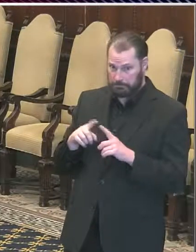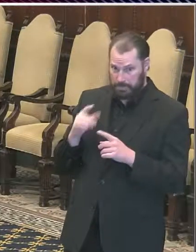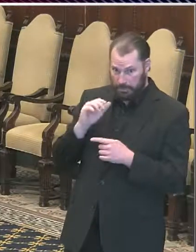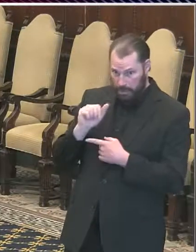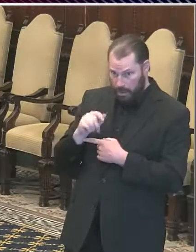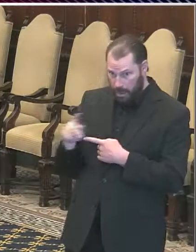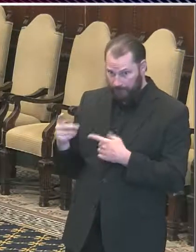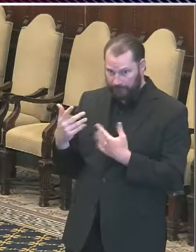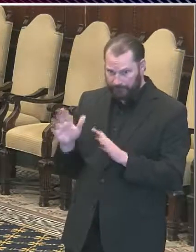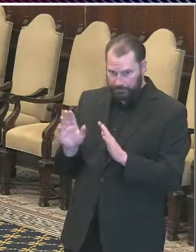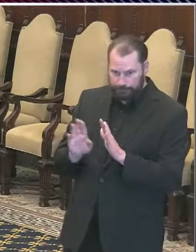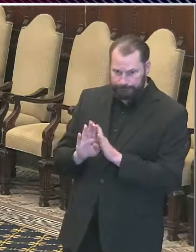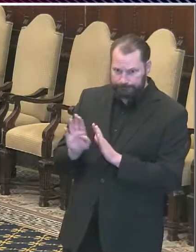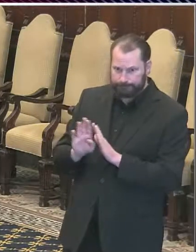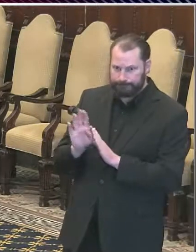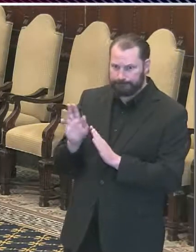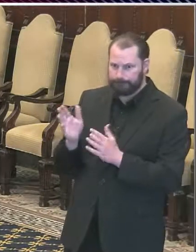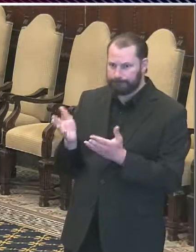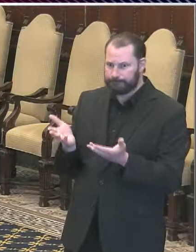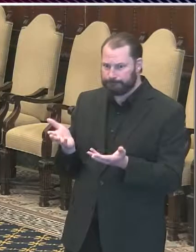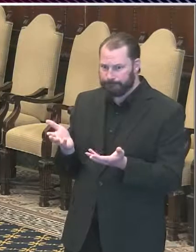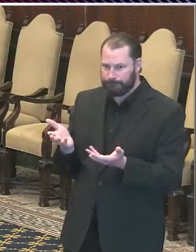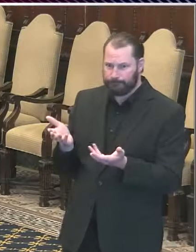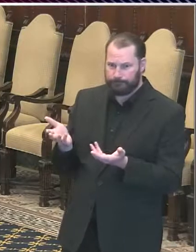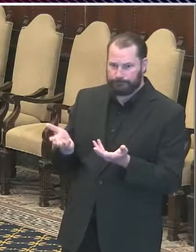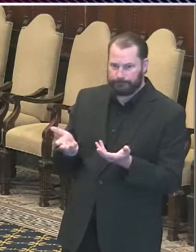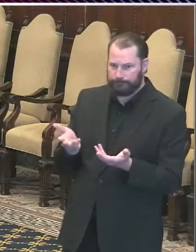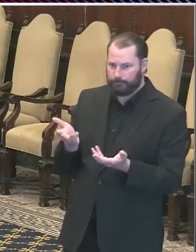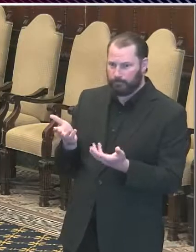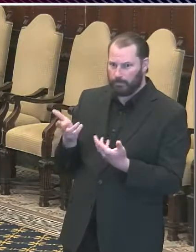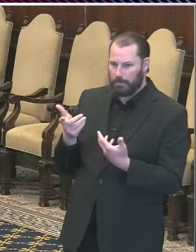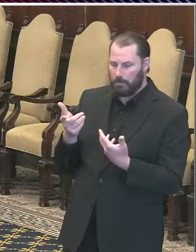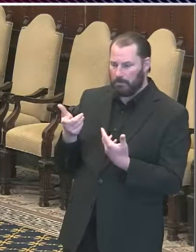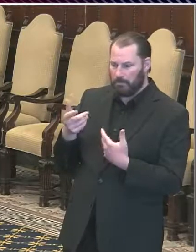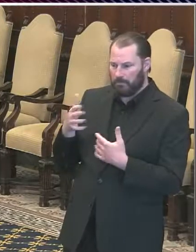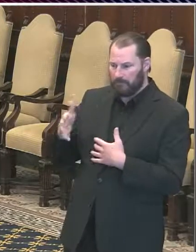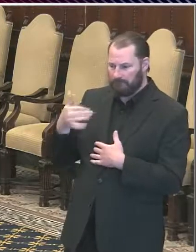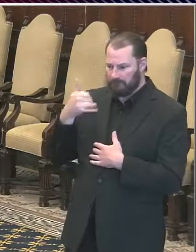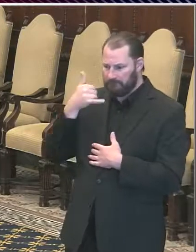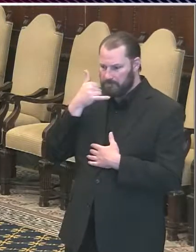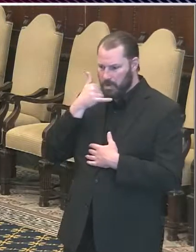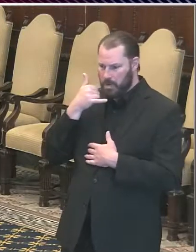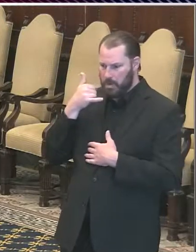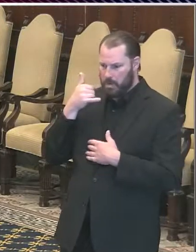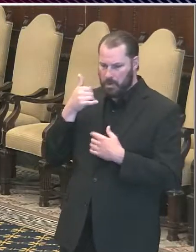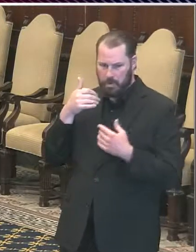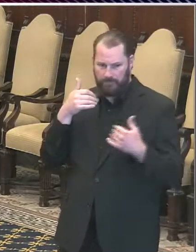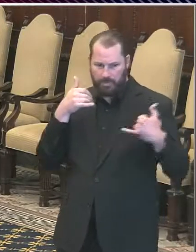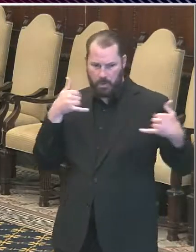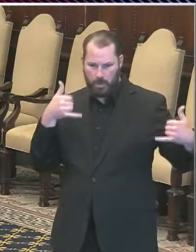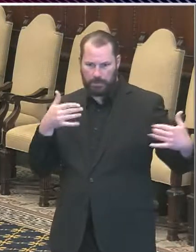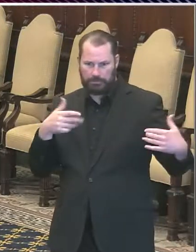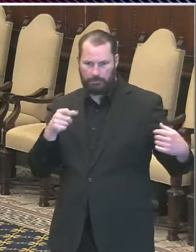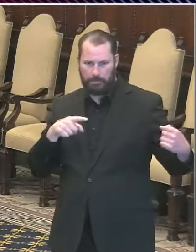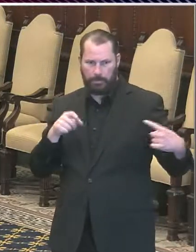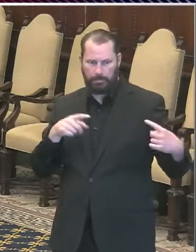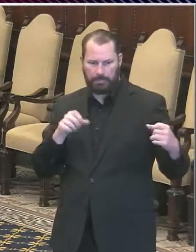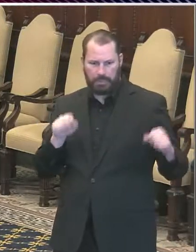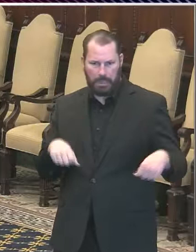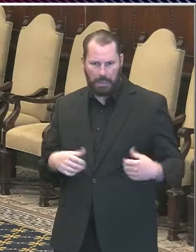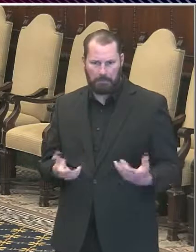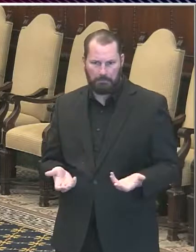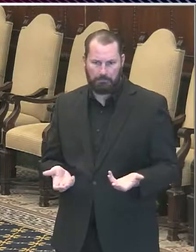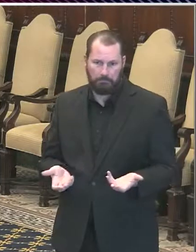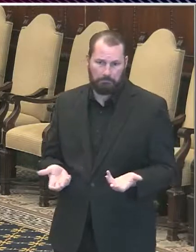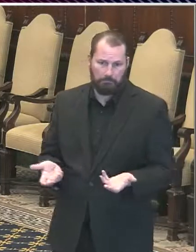phone it could be an adjunct to traditional contact tracing if that feature is turned on so that it can